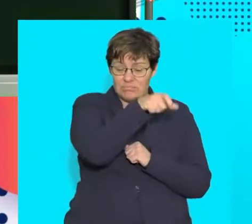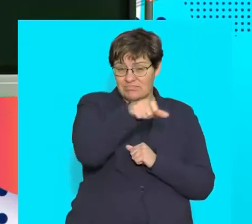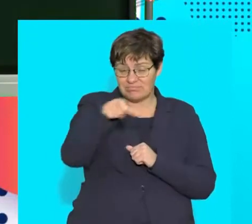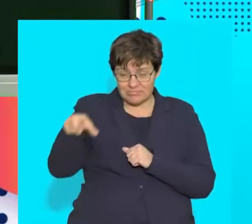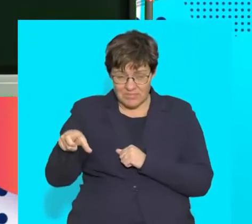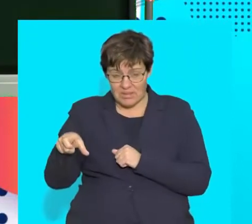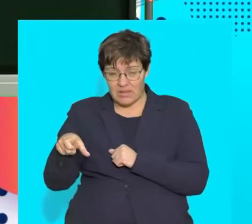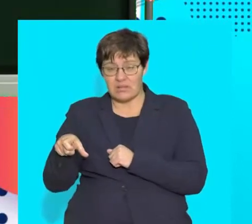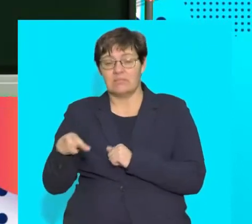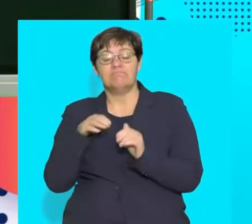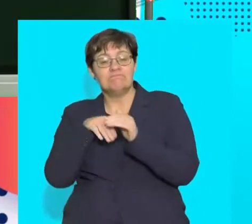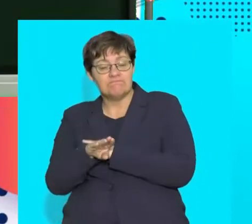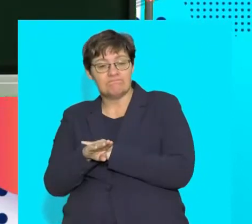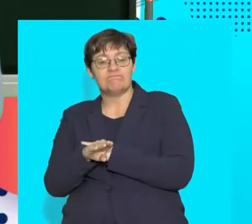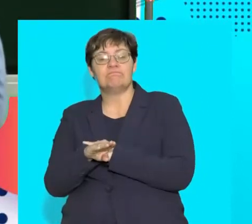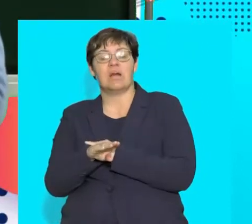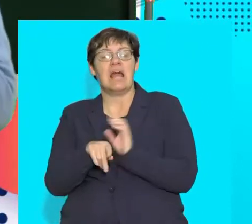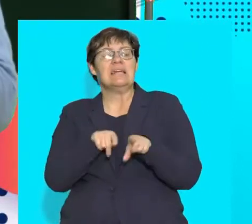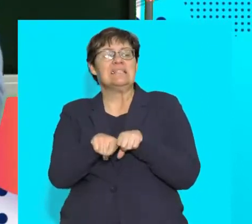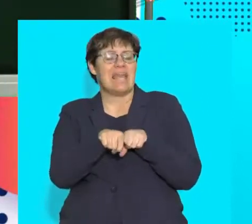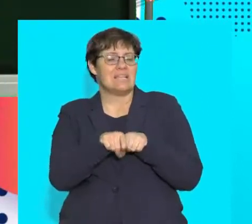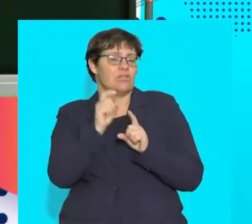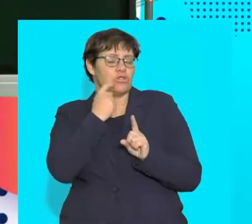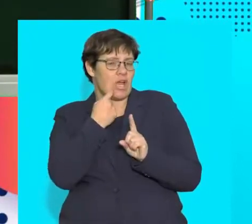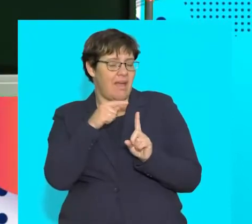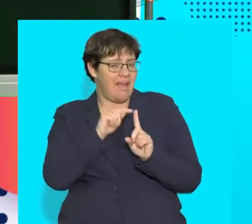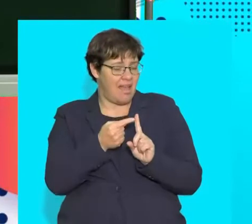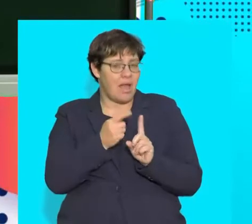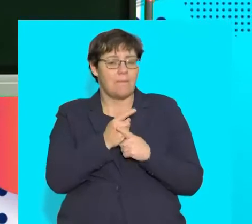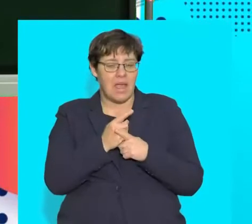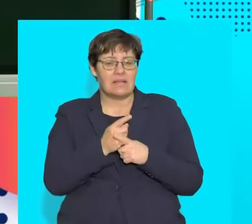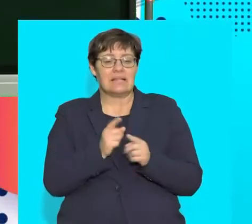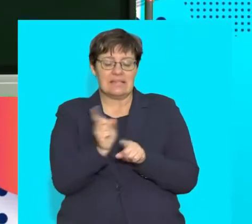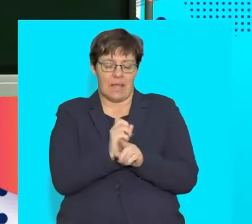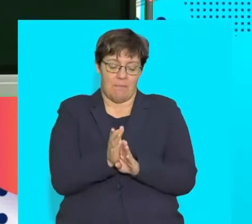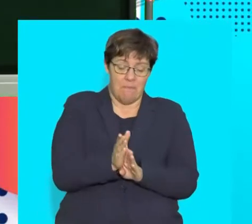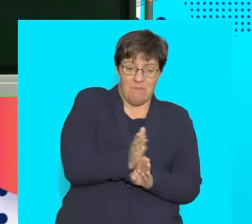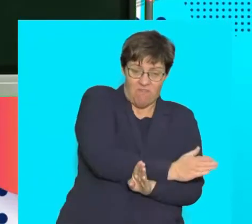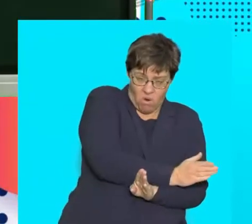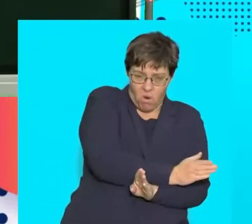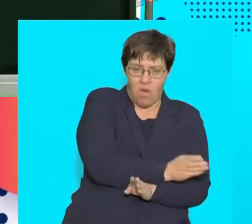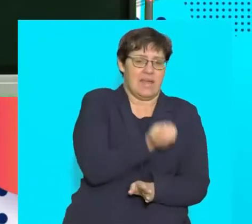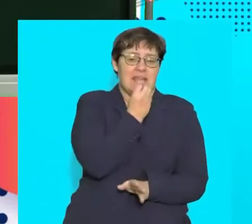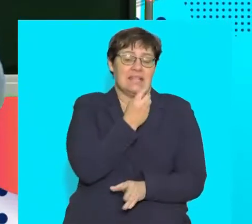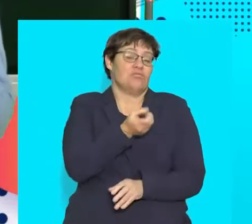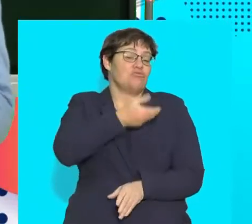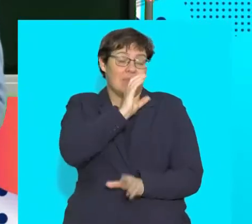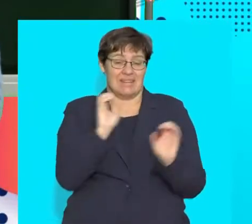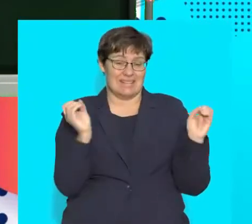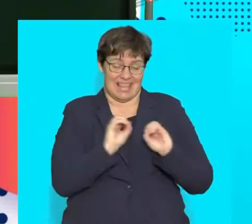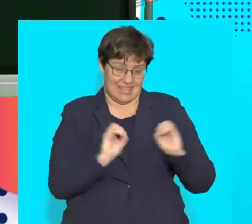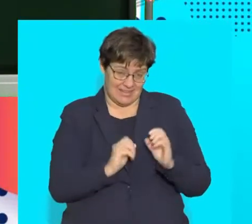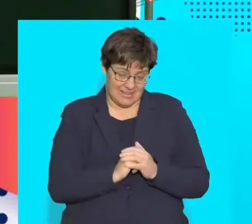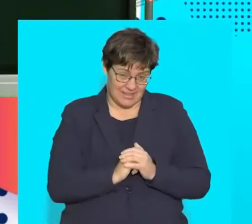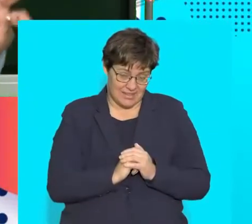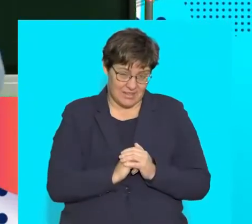go in for a glucose tolerance test have to undergo a period of fasting. And that means essentially that the previous night would have